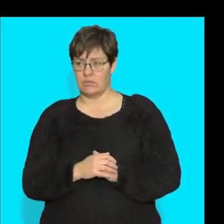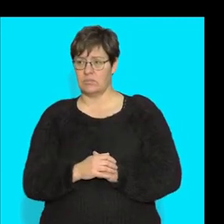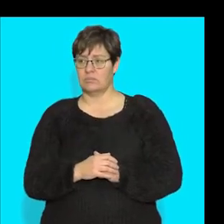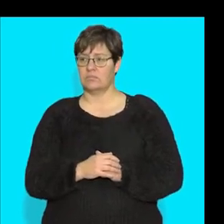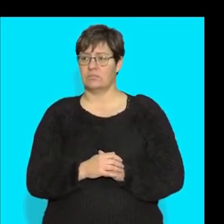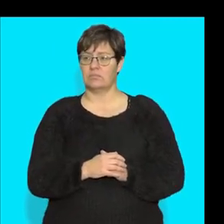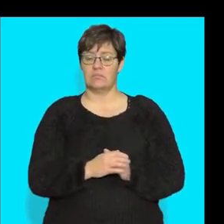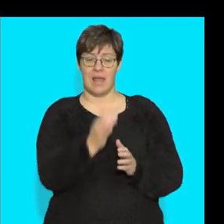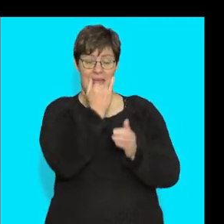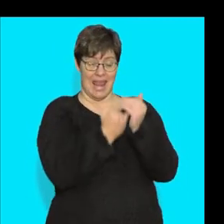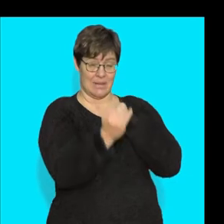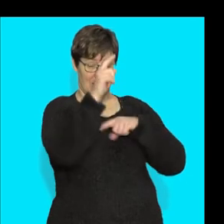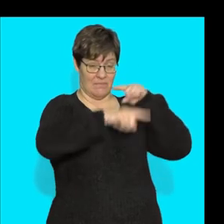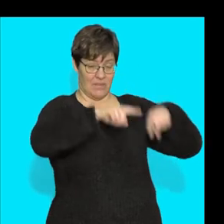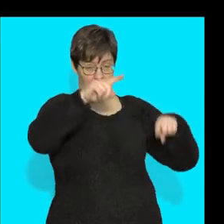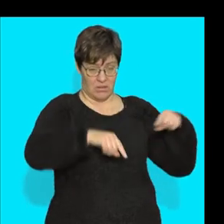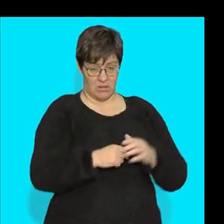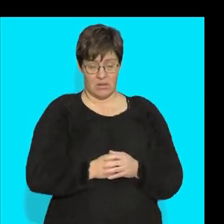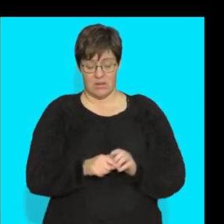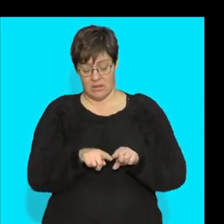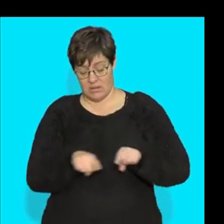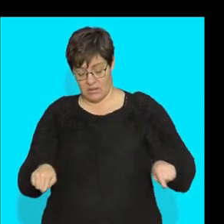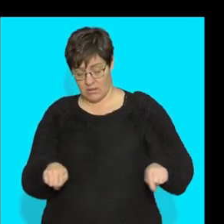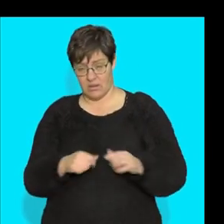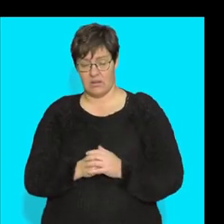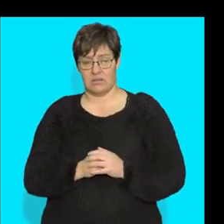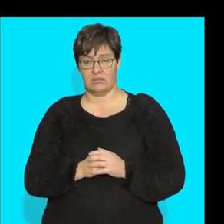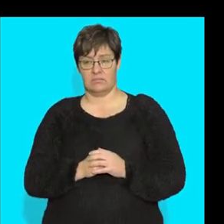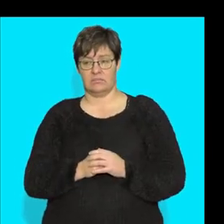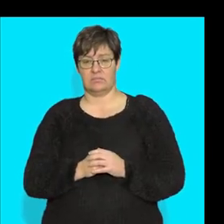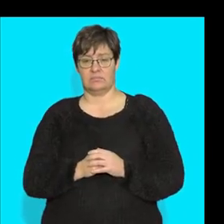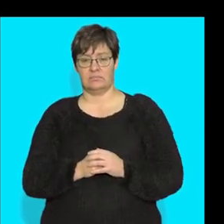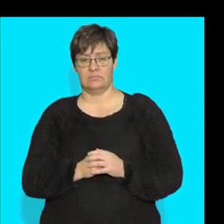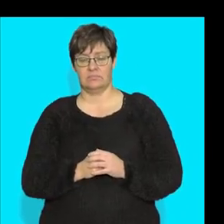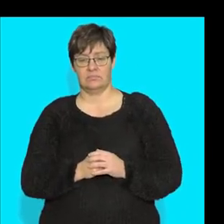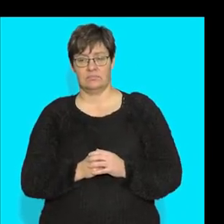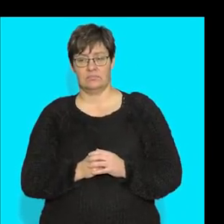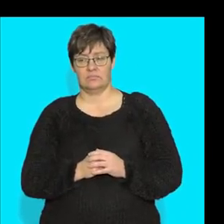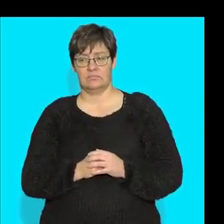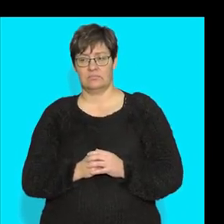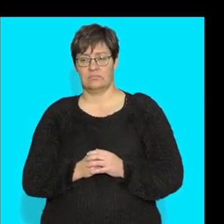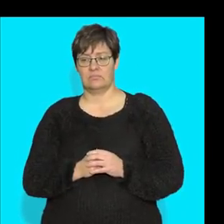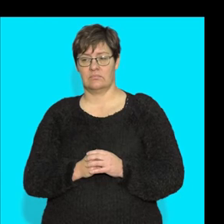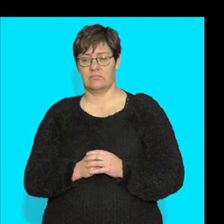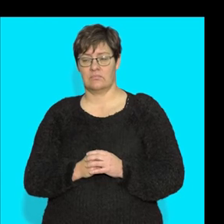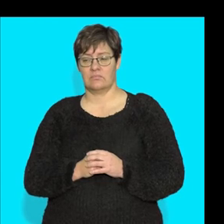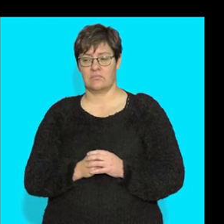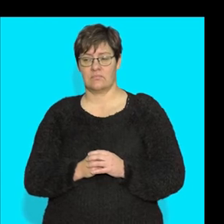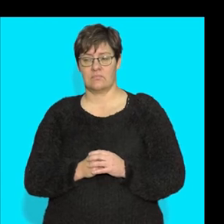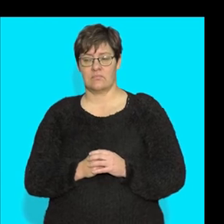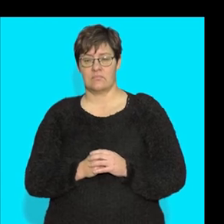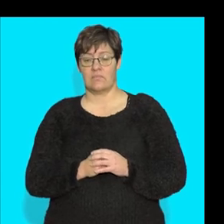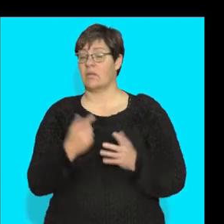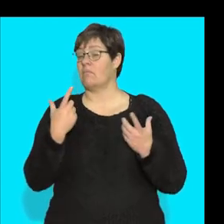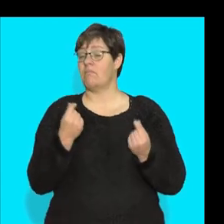independent variable and this is going to go on my X axis. Okay. So